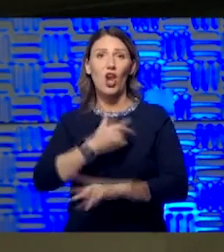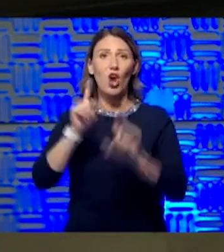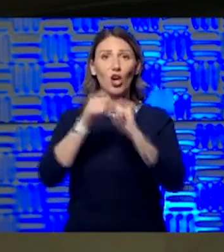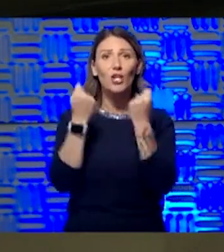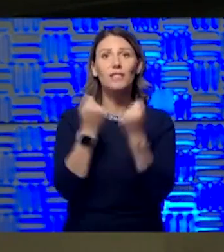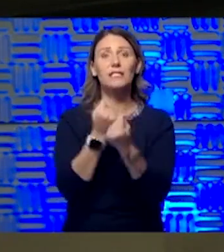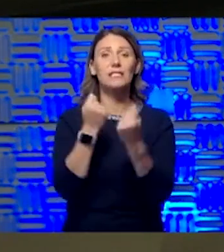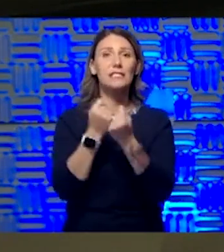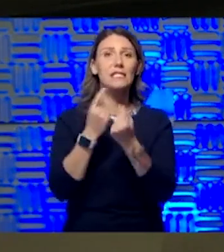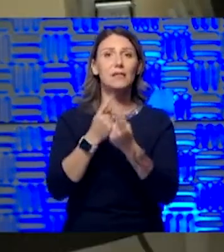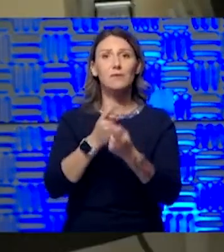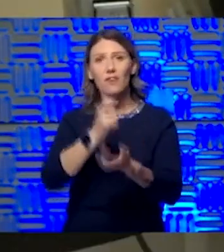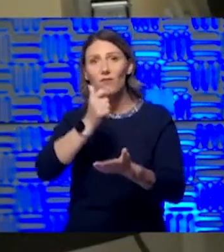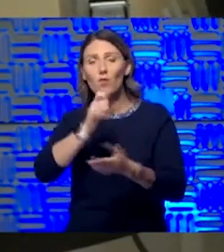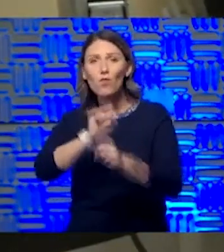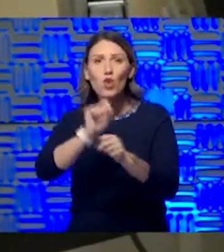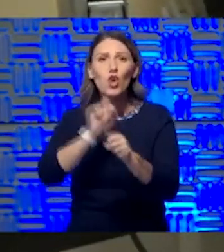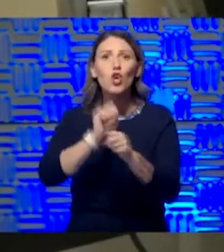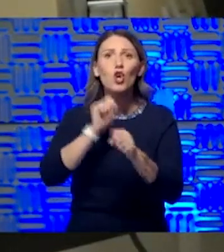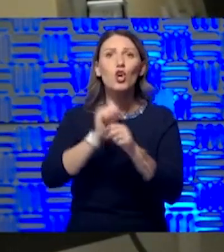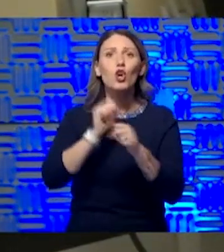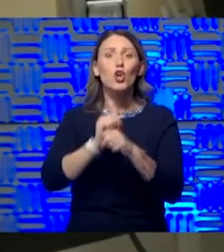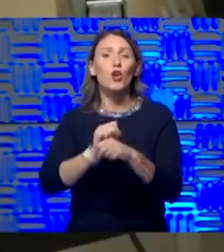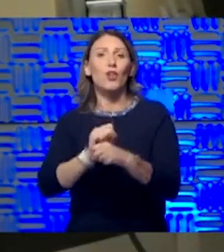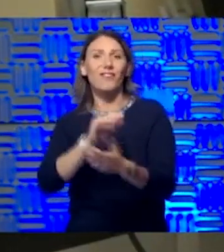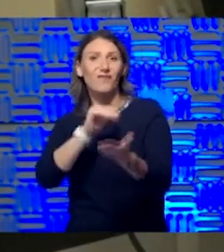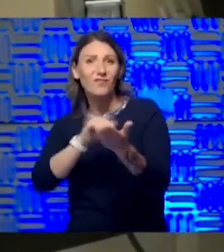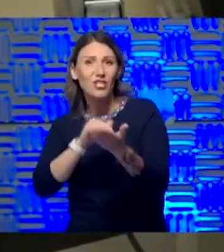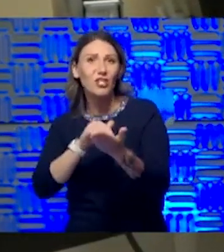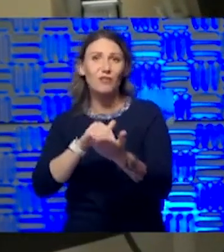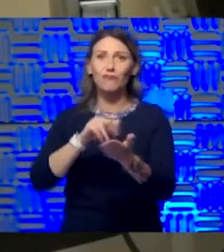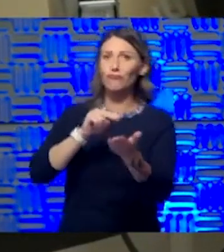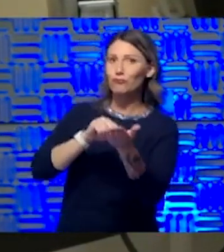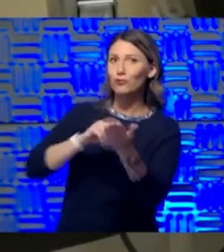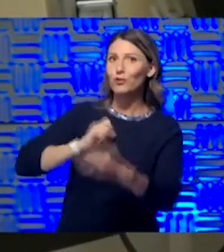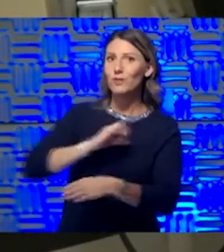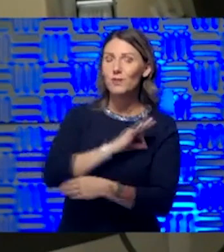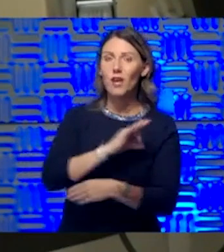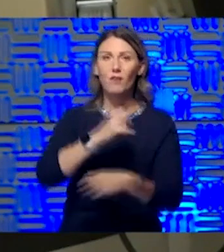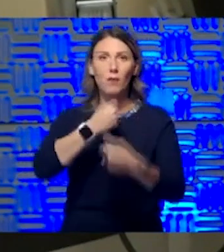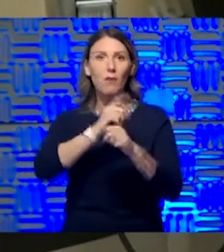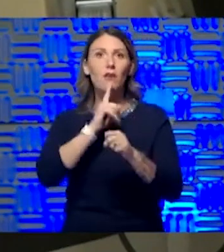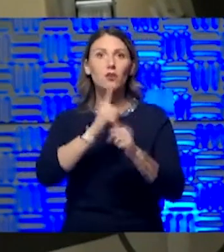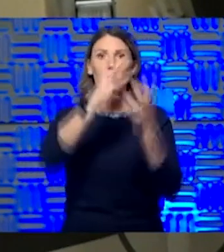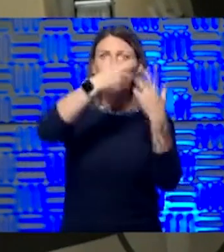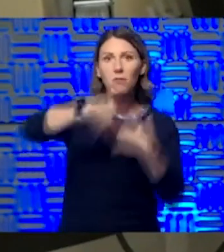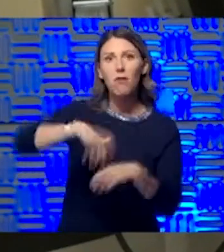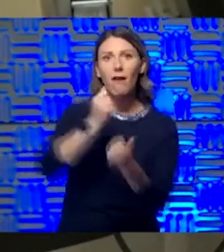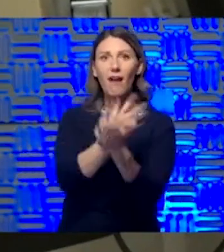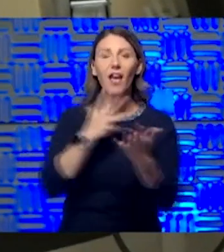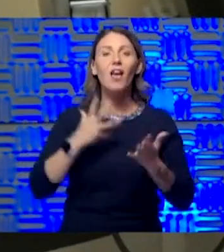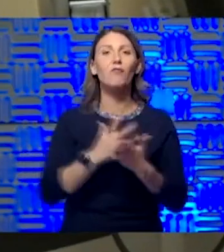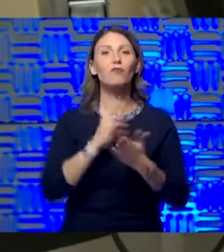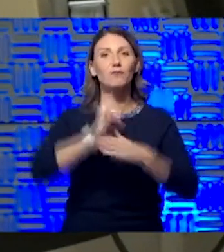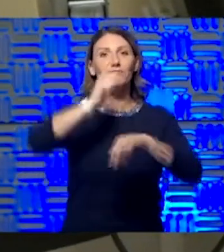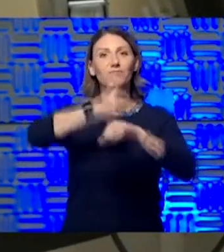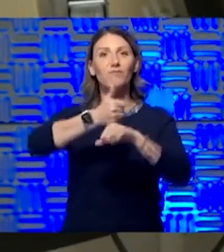have worked on that and the physicians, the nursing staff, and others who have spent so much time trying to make sure they have it right. It is a remarkable story.